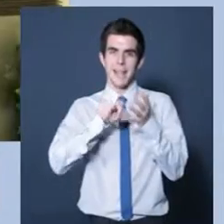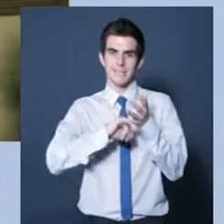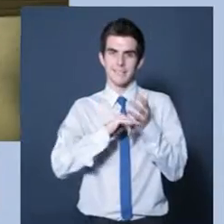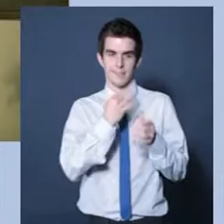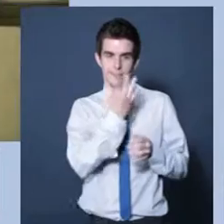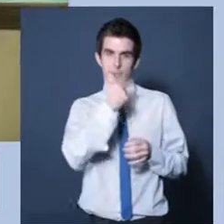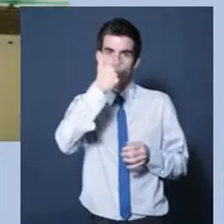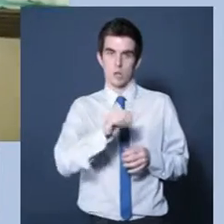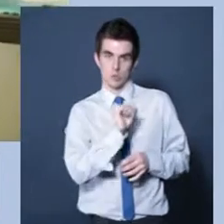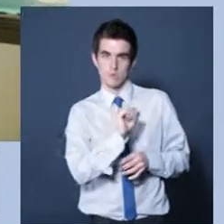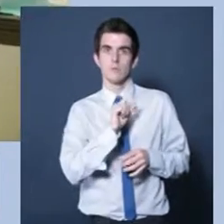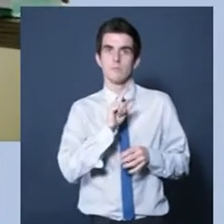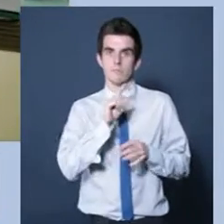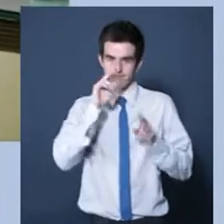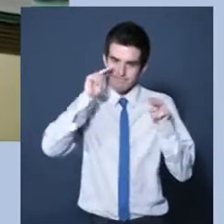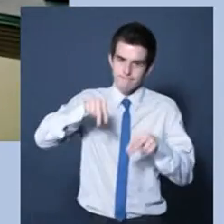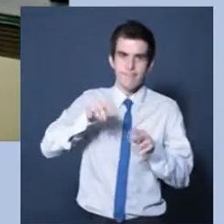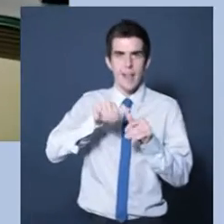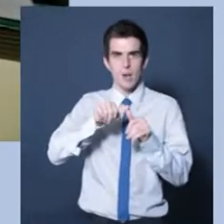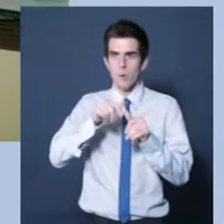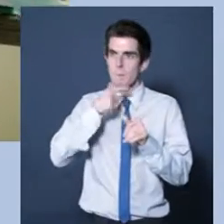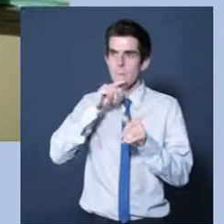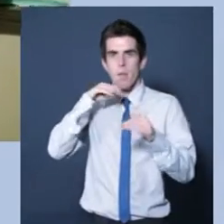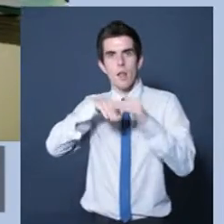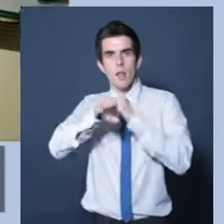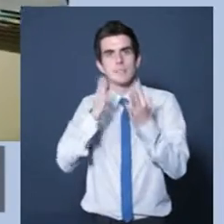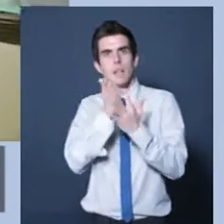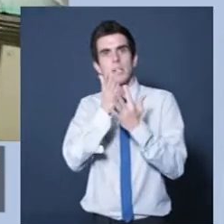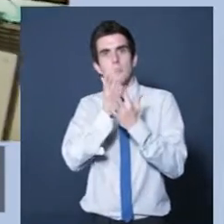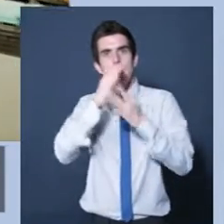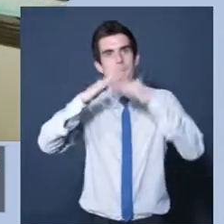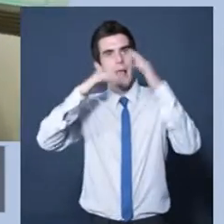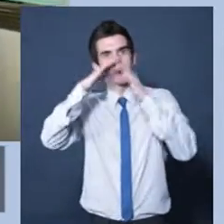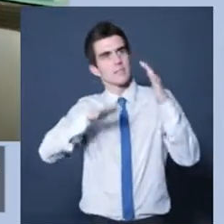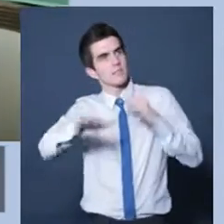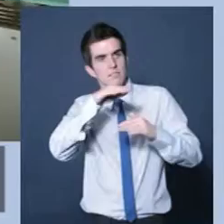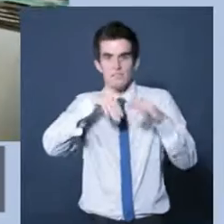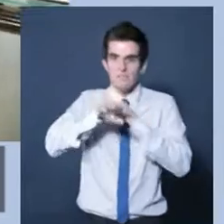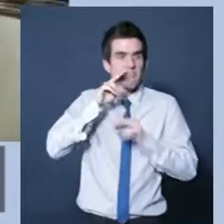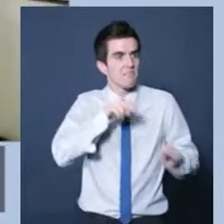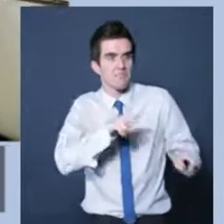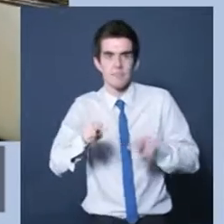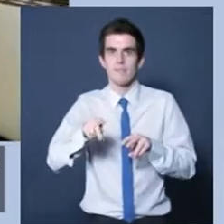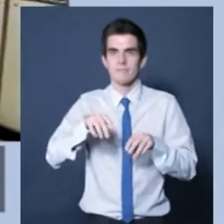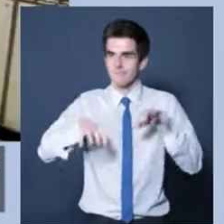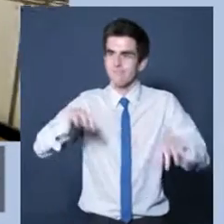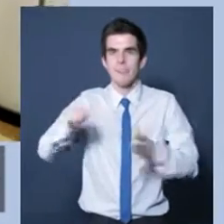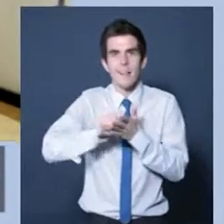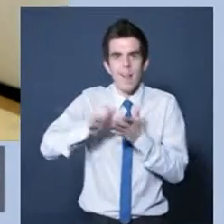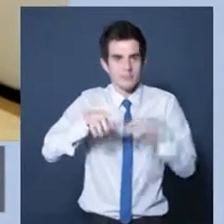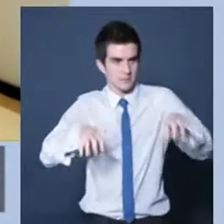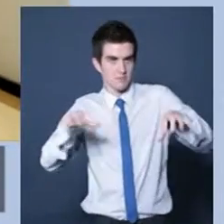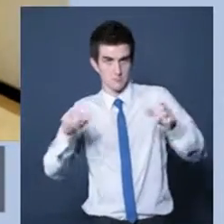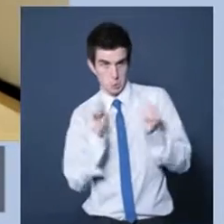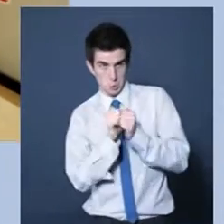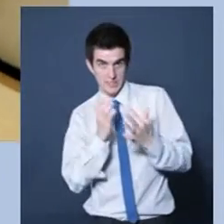the use of desks and other things. It also looks at things related to the management of